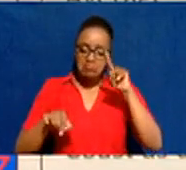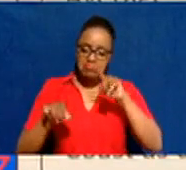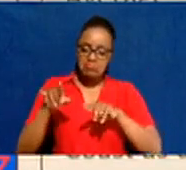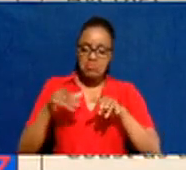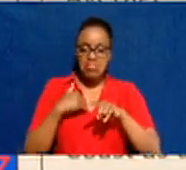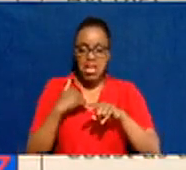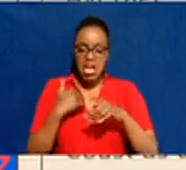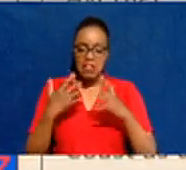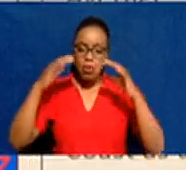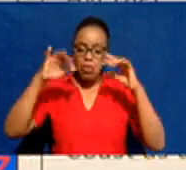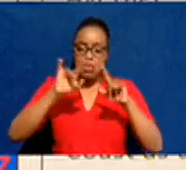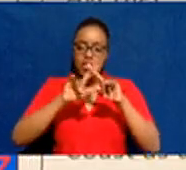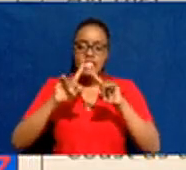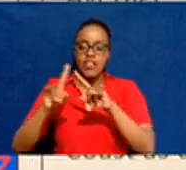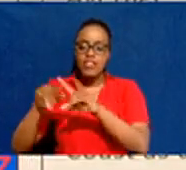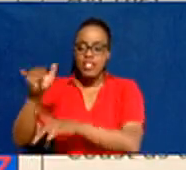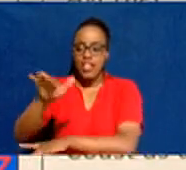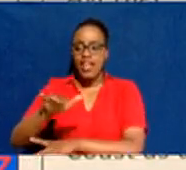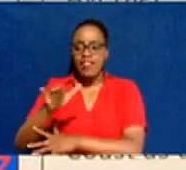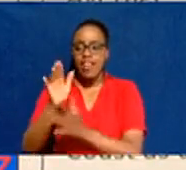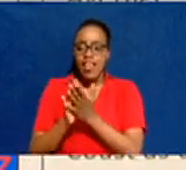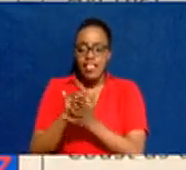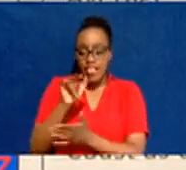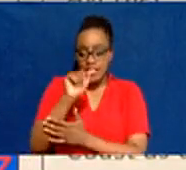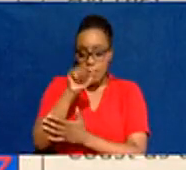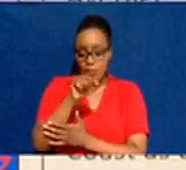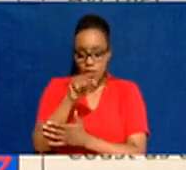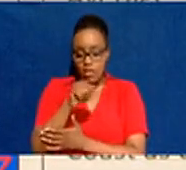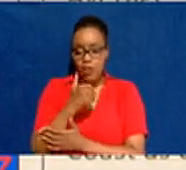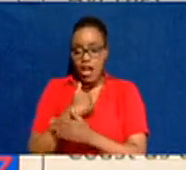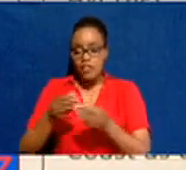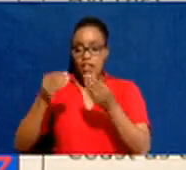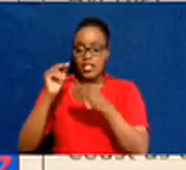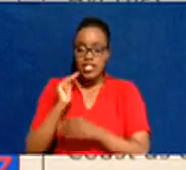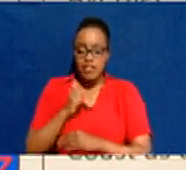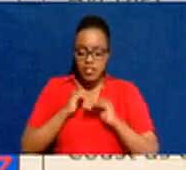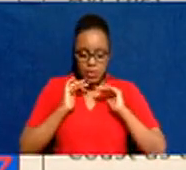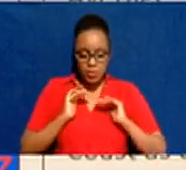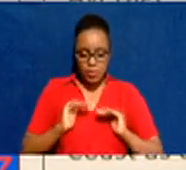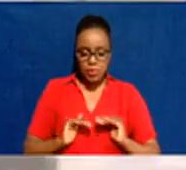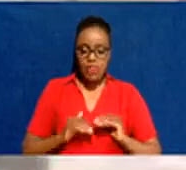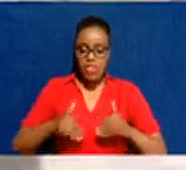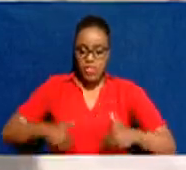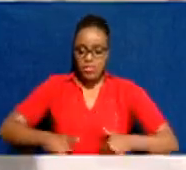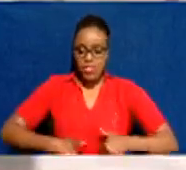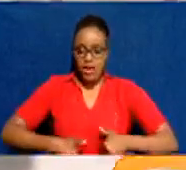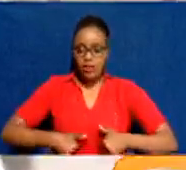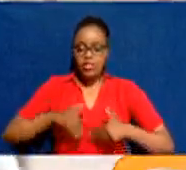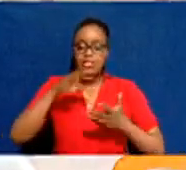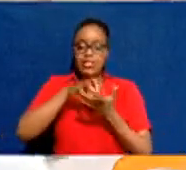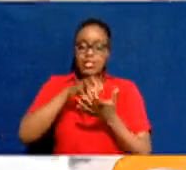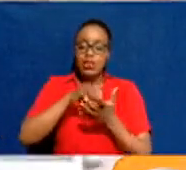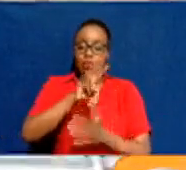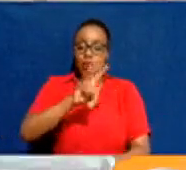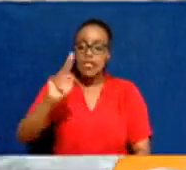heavy rainfall in some areas, and that is likely to at least give us a relief on the drought situation. For western